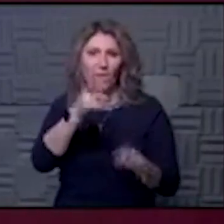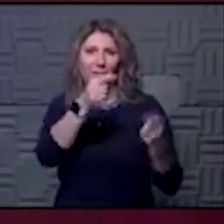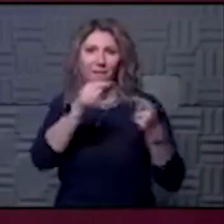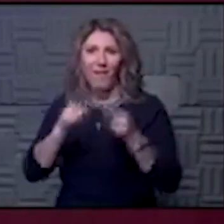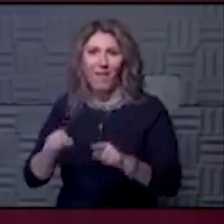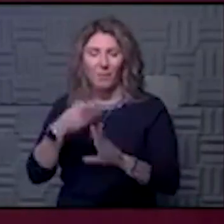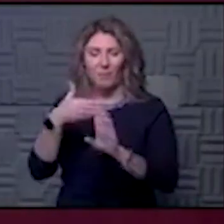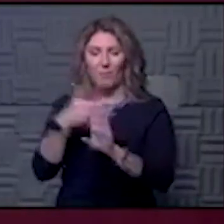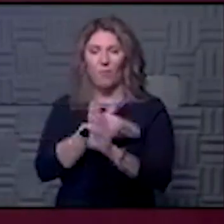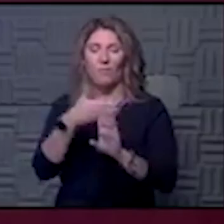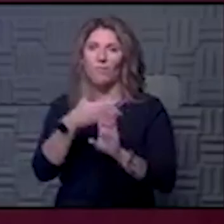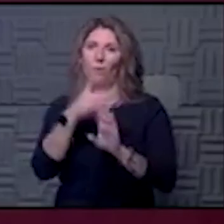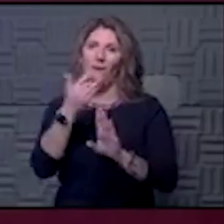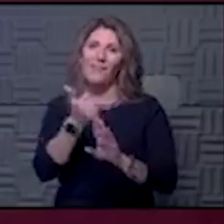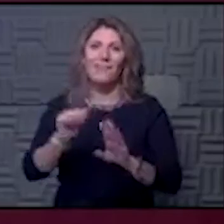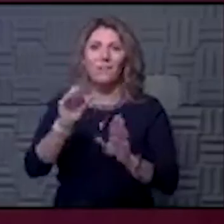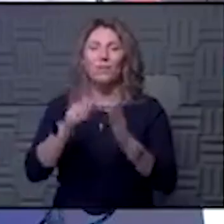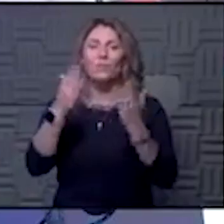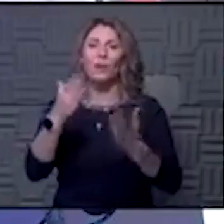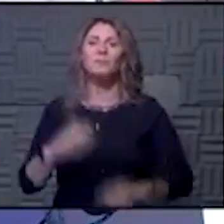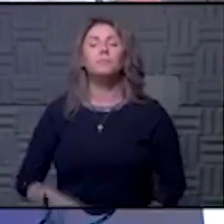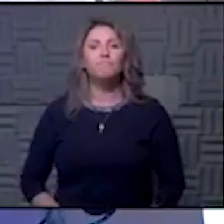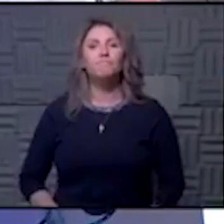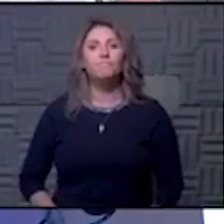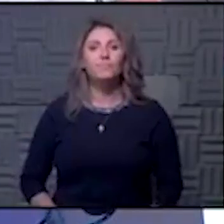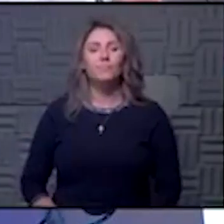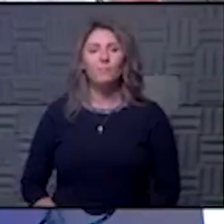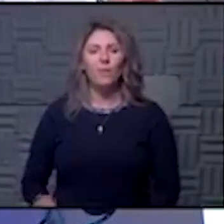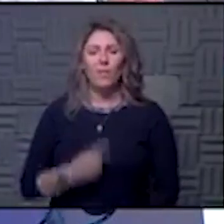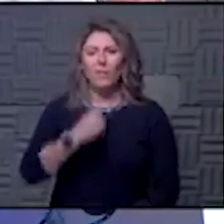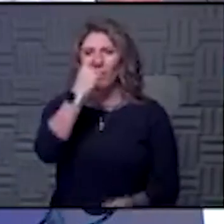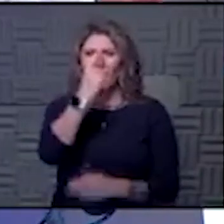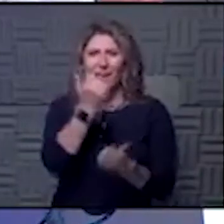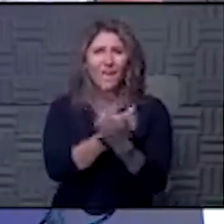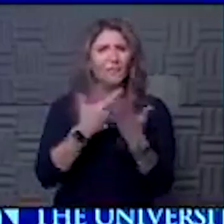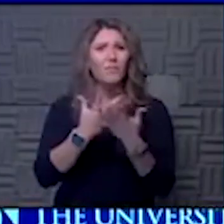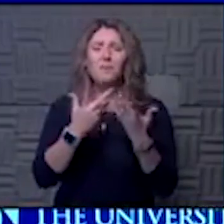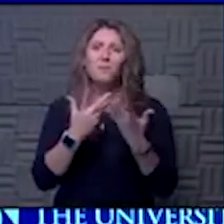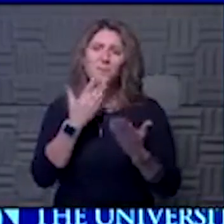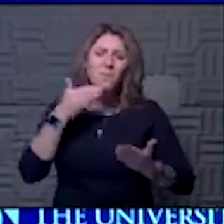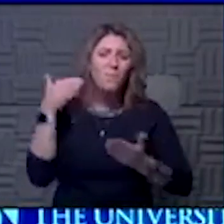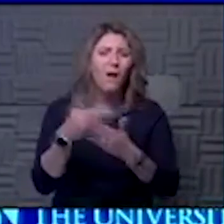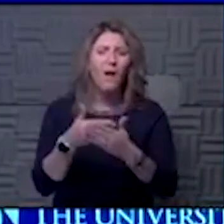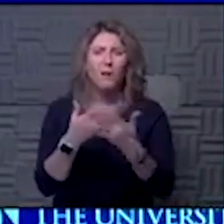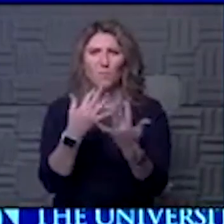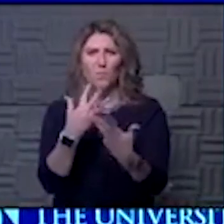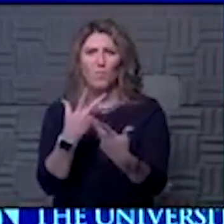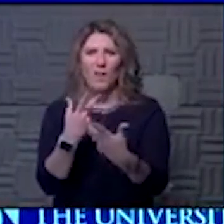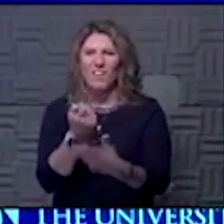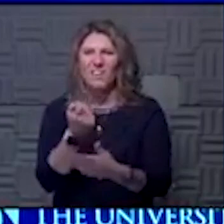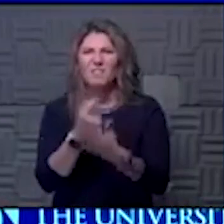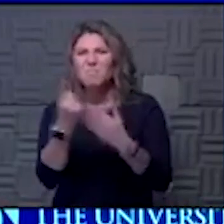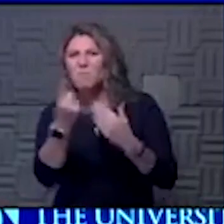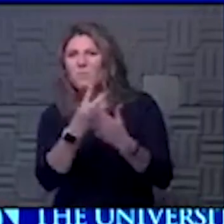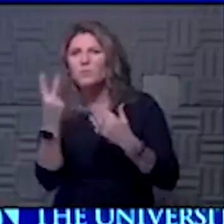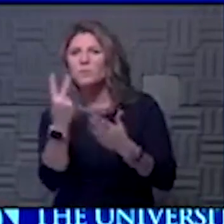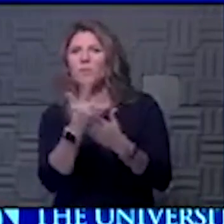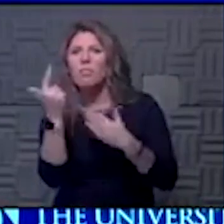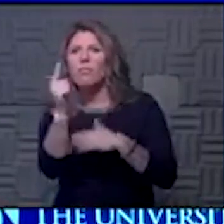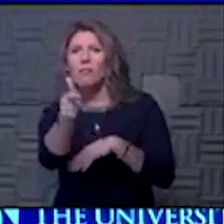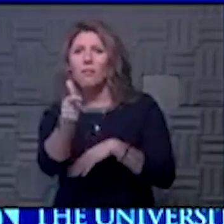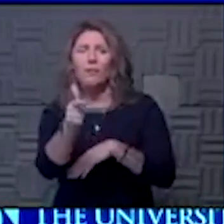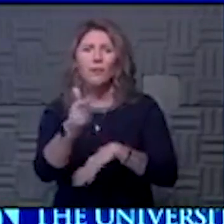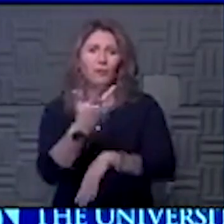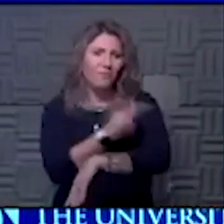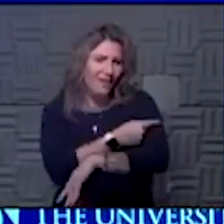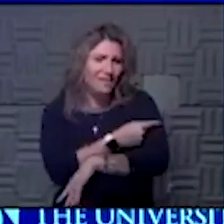we can make any recommendations. I think if everything works well, you get a vaccine, you wait a couple of weeks, you're much safer to go out in the public. But in the